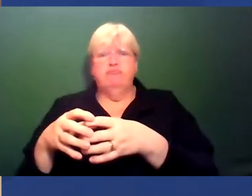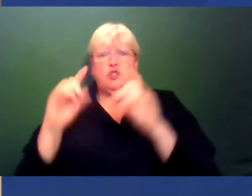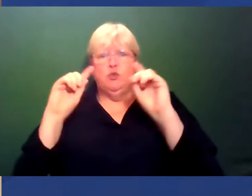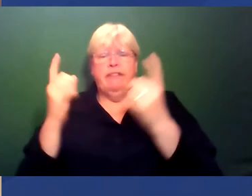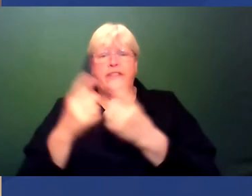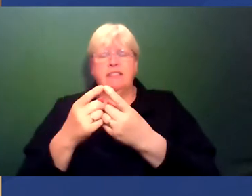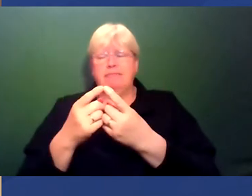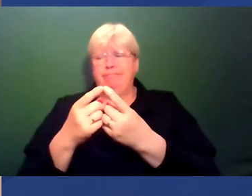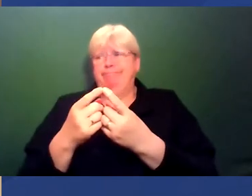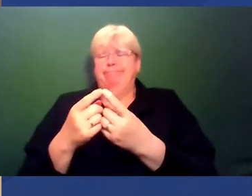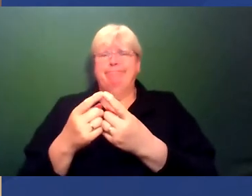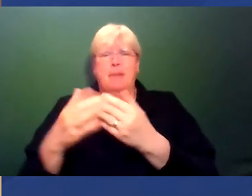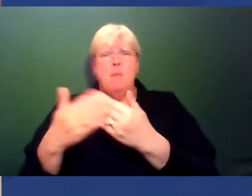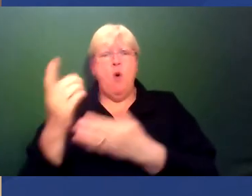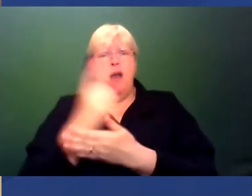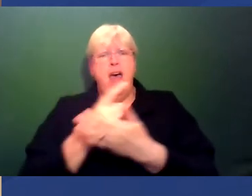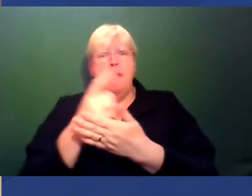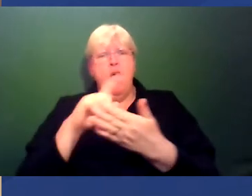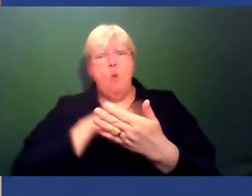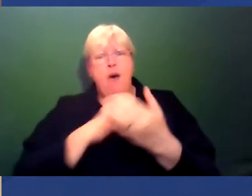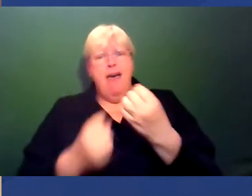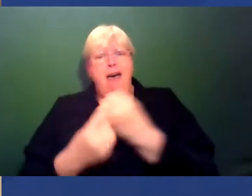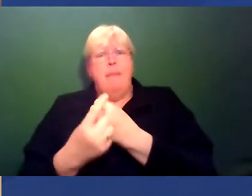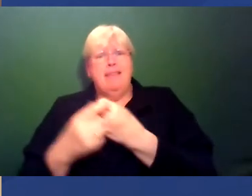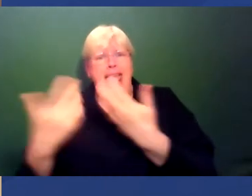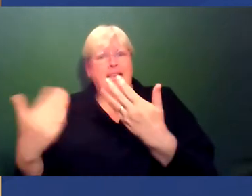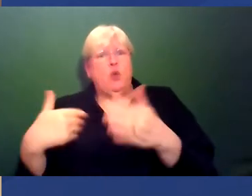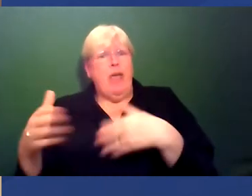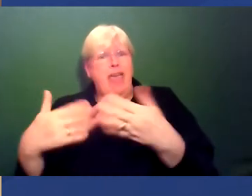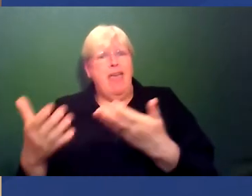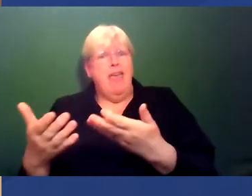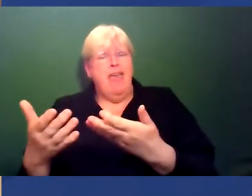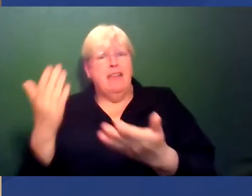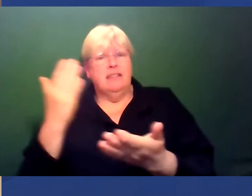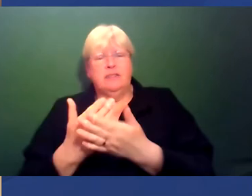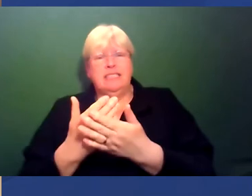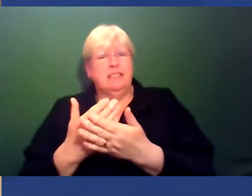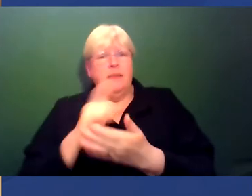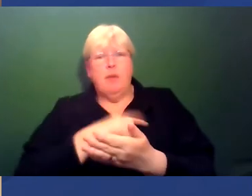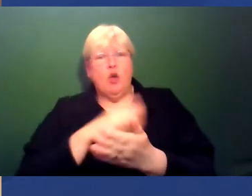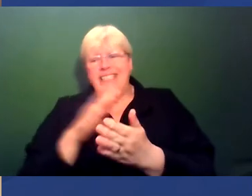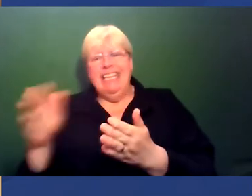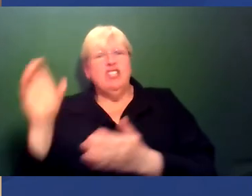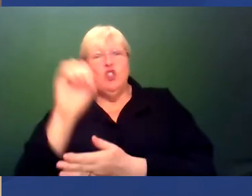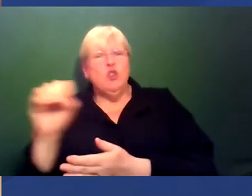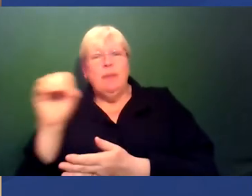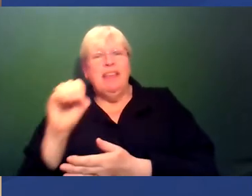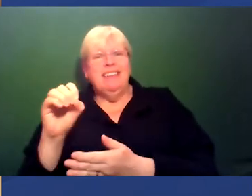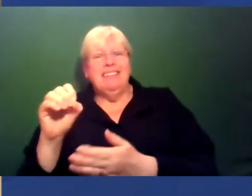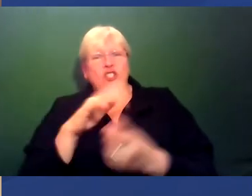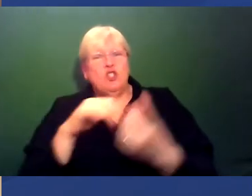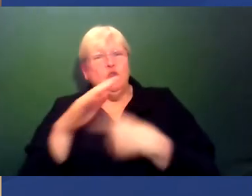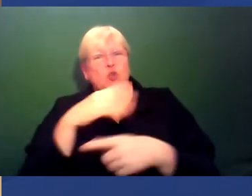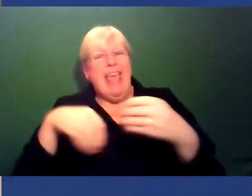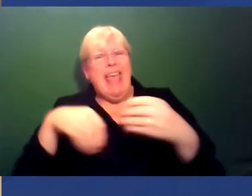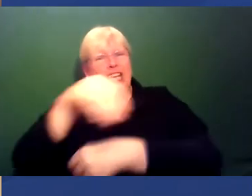can talk more about why criminality arises anyway. And it's probably not because people are Eastern European, it's probably because of some underlying socioeconomic issue,